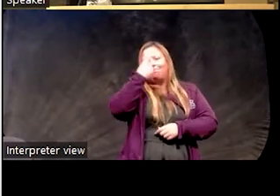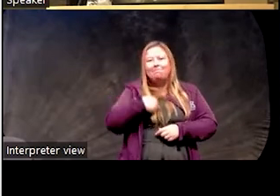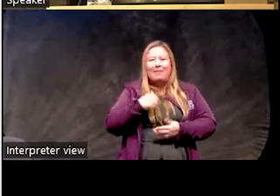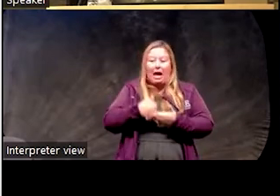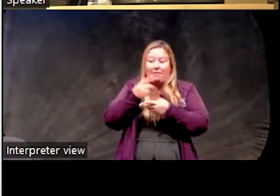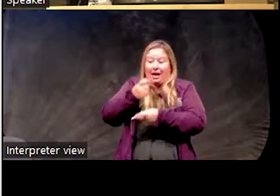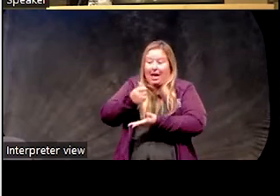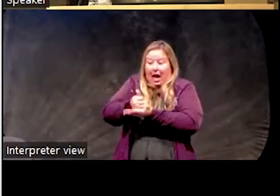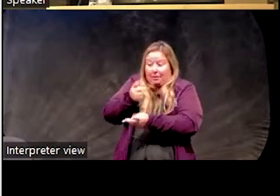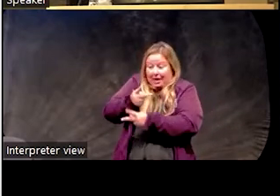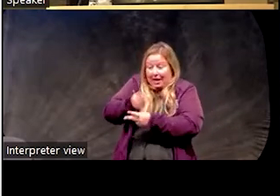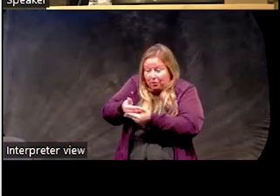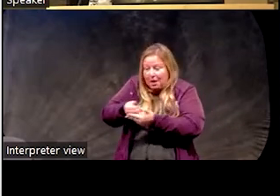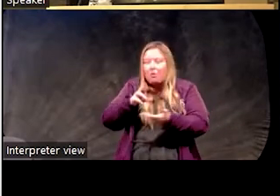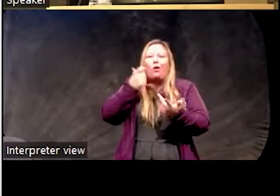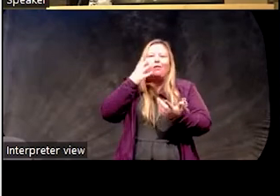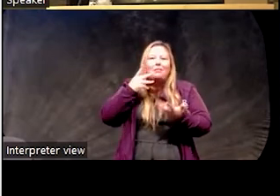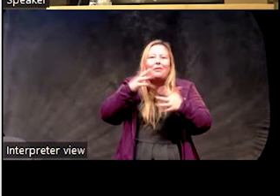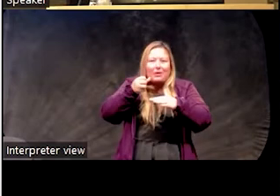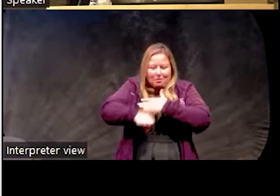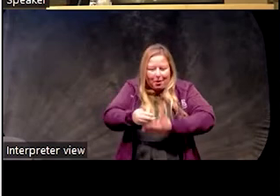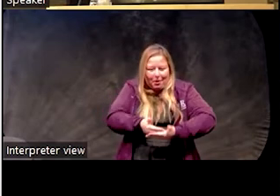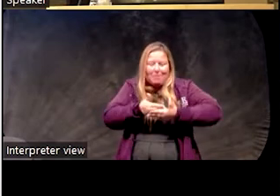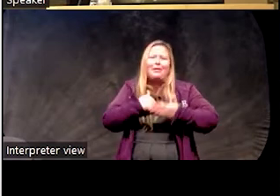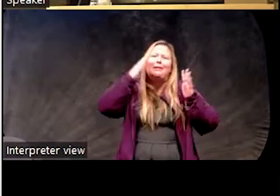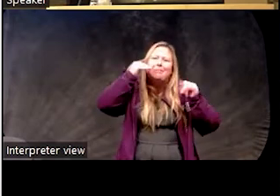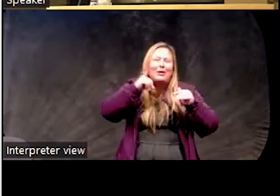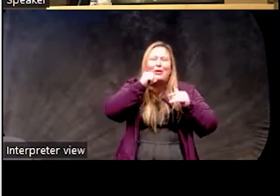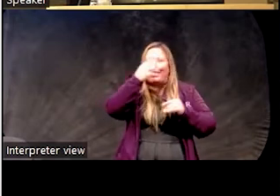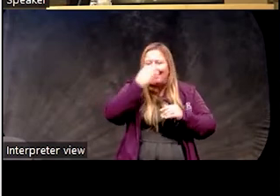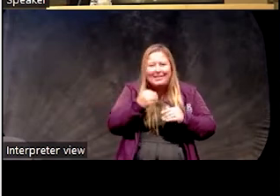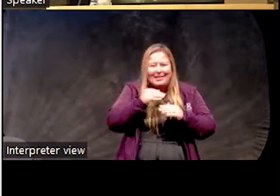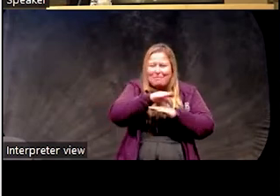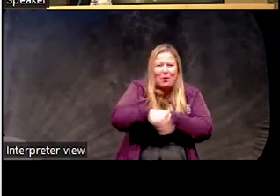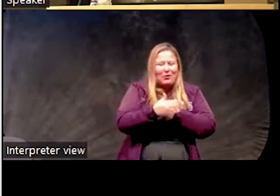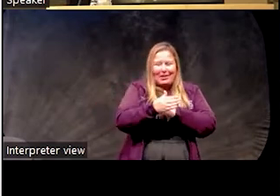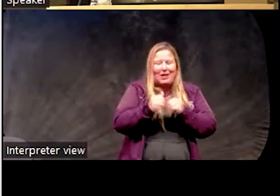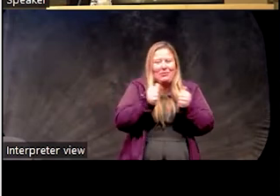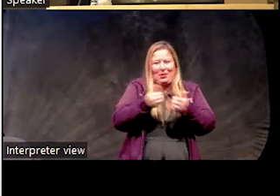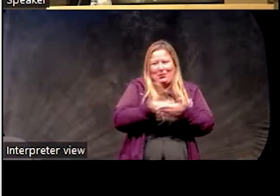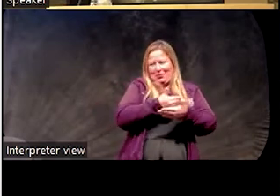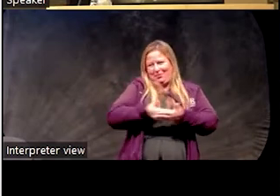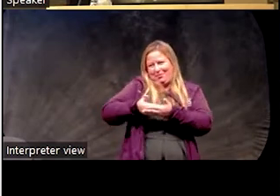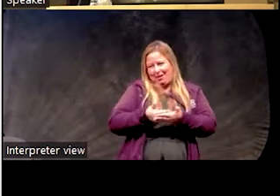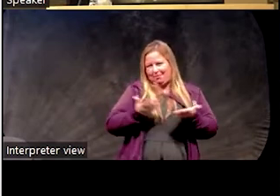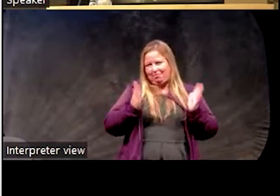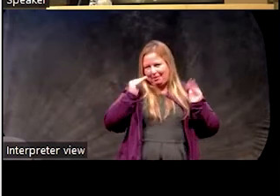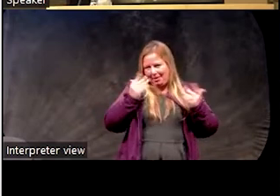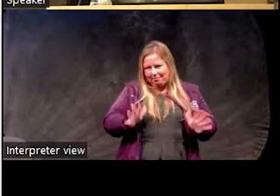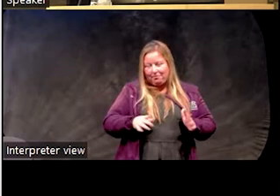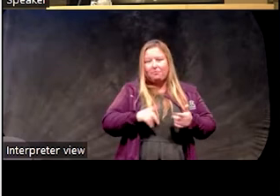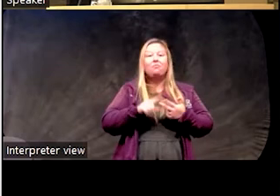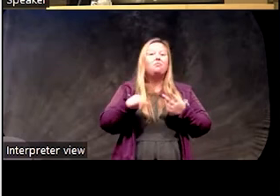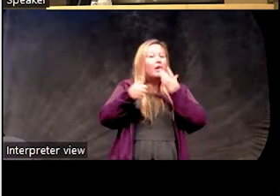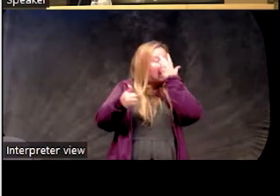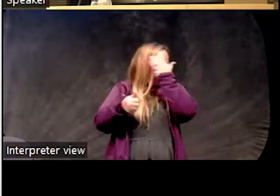they've helped with a newborn or they've had a newborn, and it's expected. You're not going to sleep through the night when you have a newborn. Other